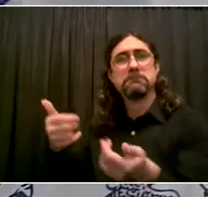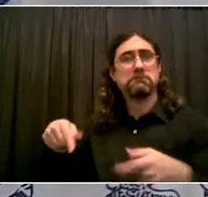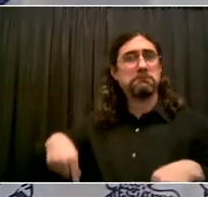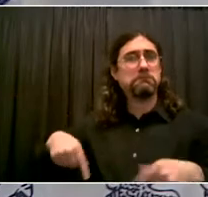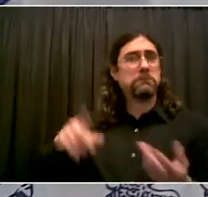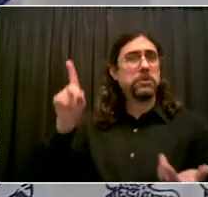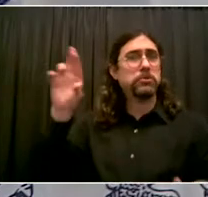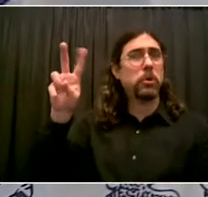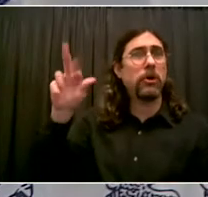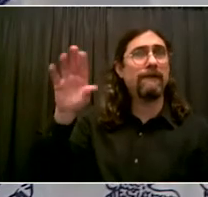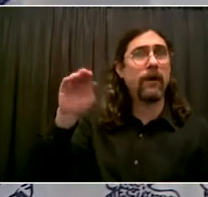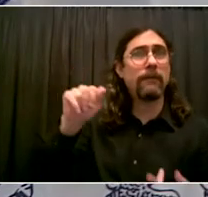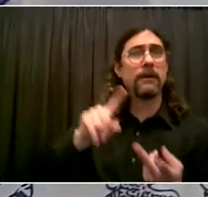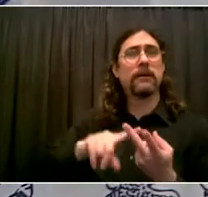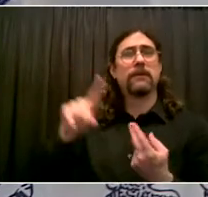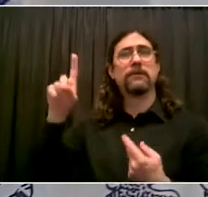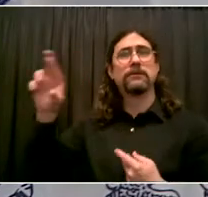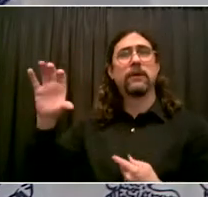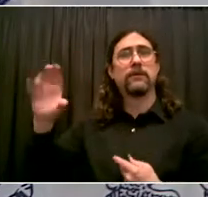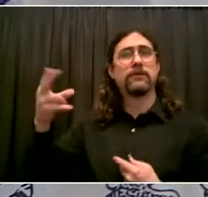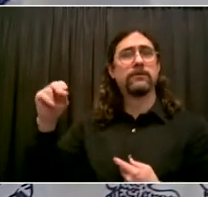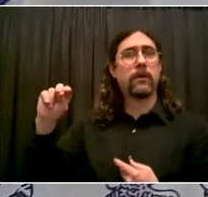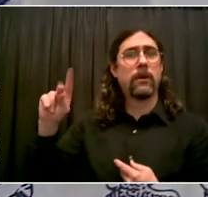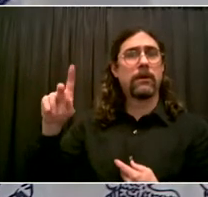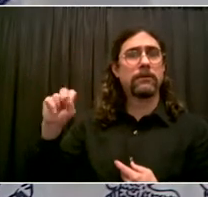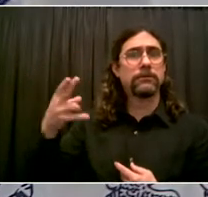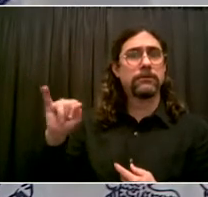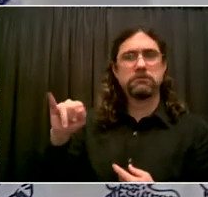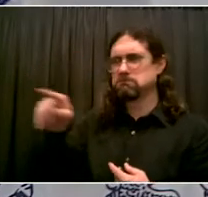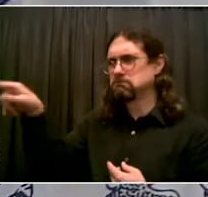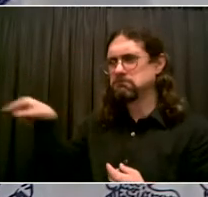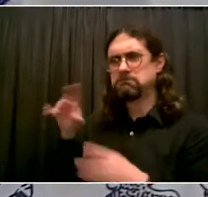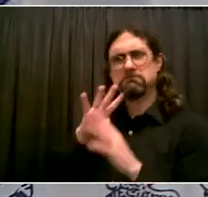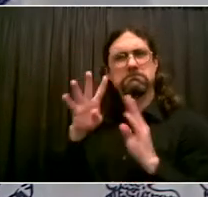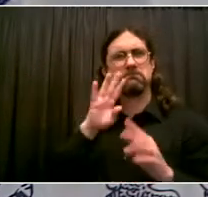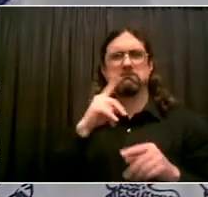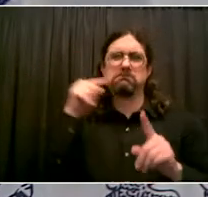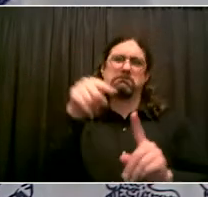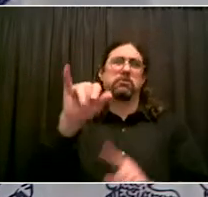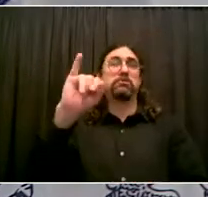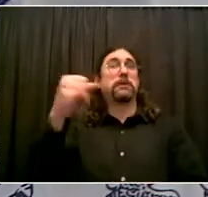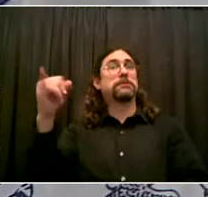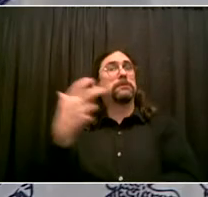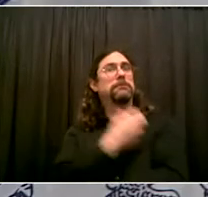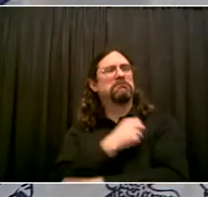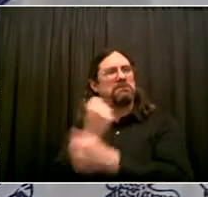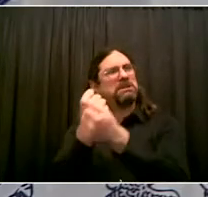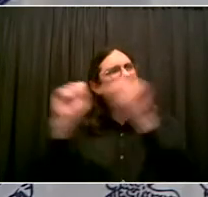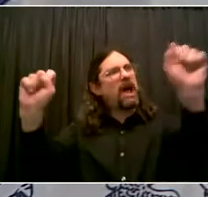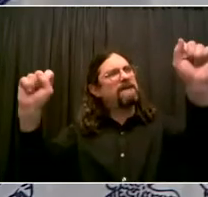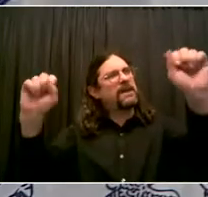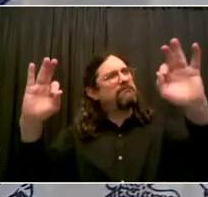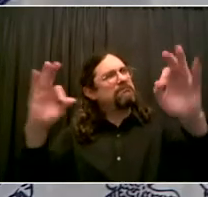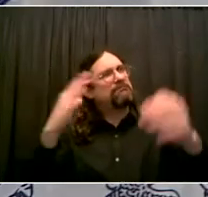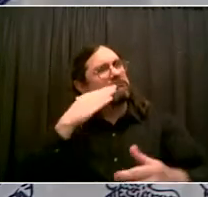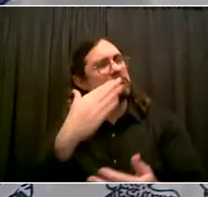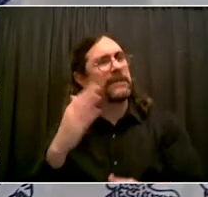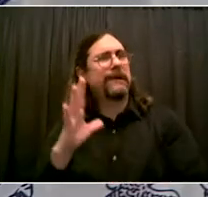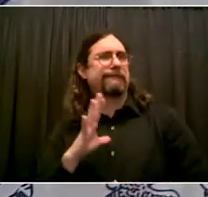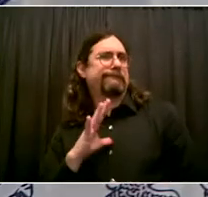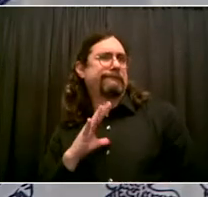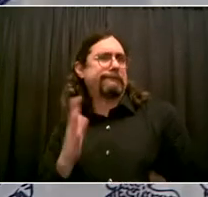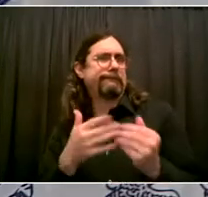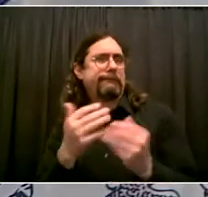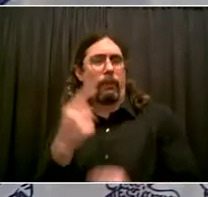effective. The Johnson & Johnson vaccine is easier for our healthcare community to use because it requires less refrigeration. The